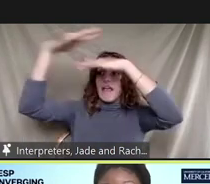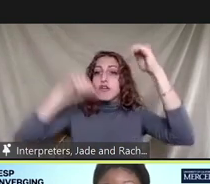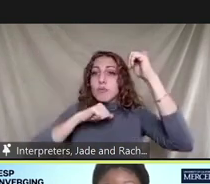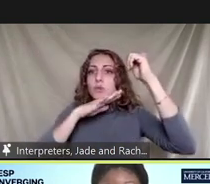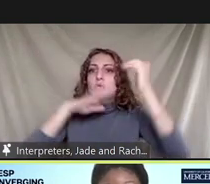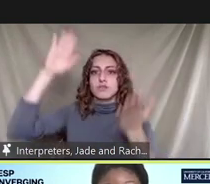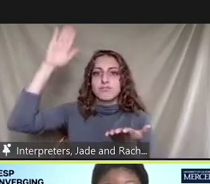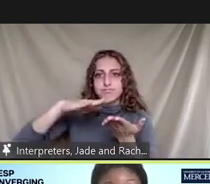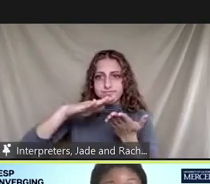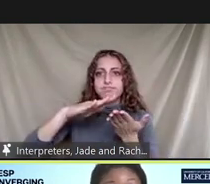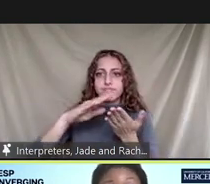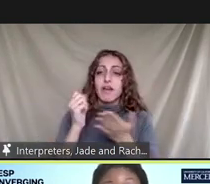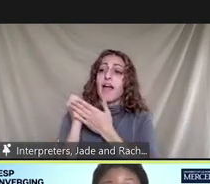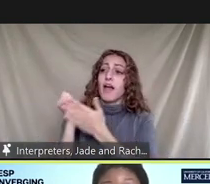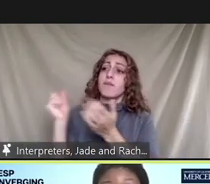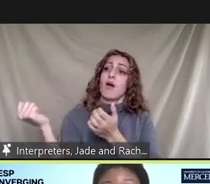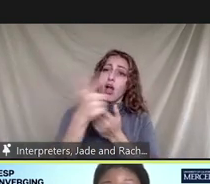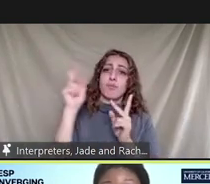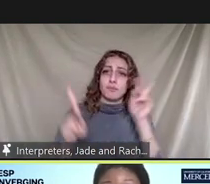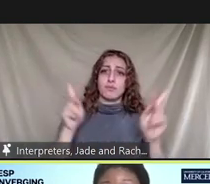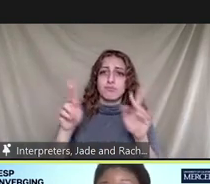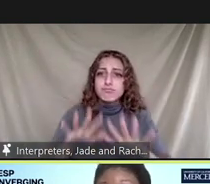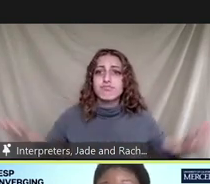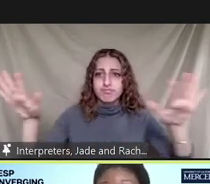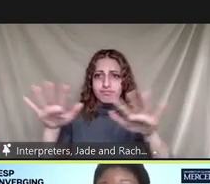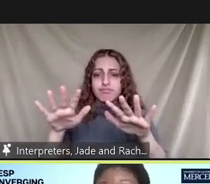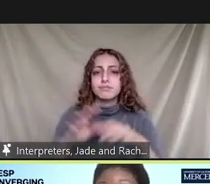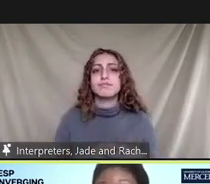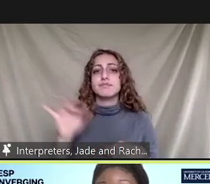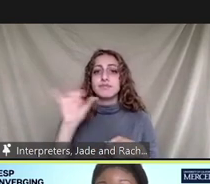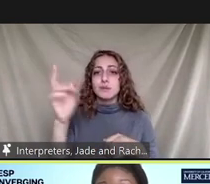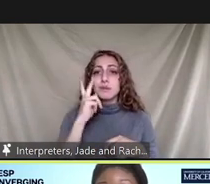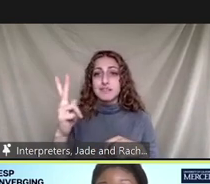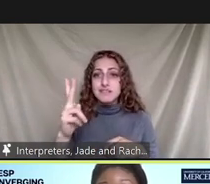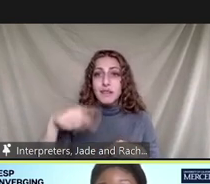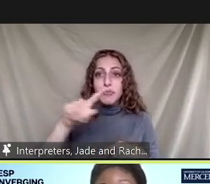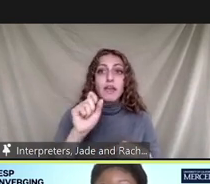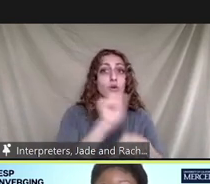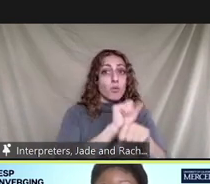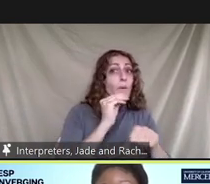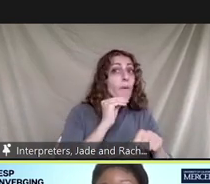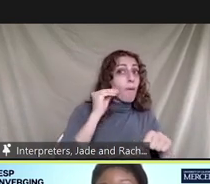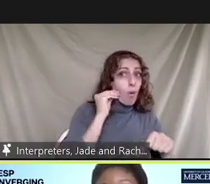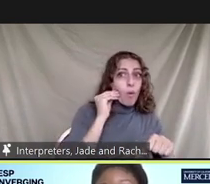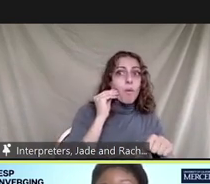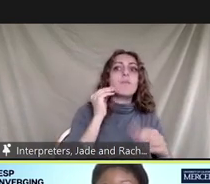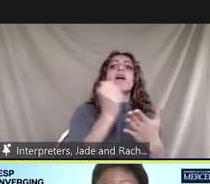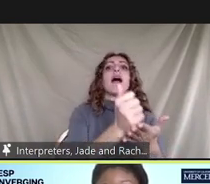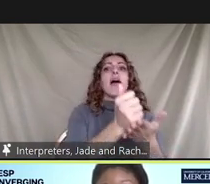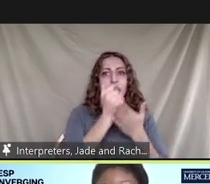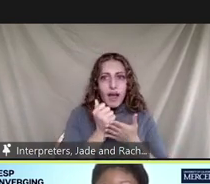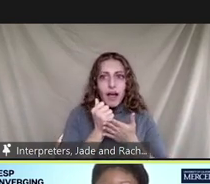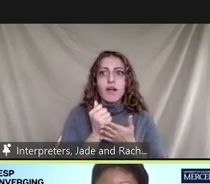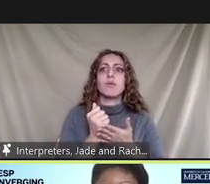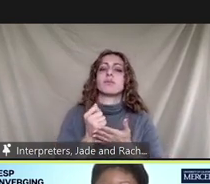all populations further um i think we've seen that working from home whenever possible reduces the disproportionate impact of